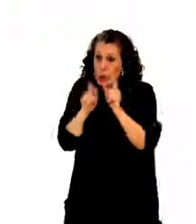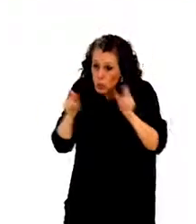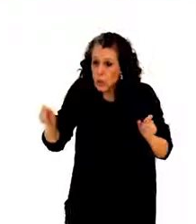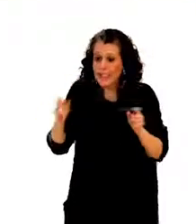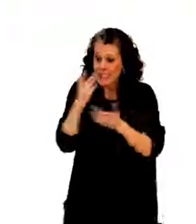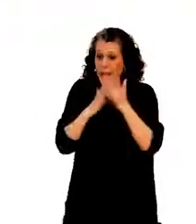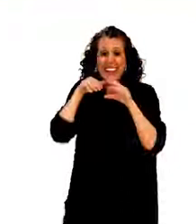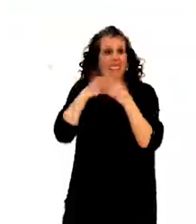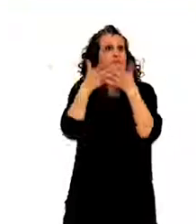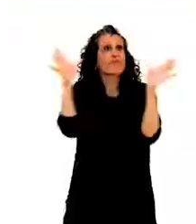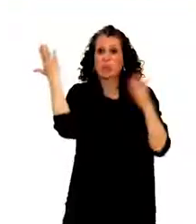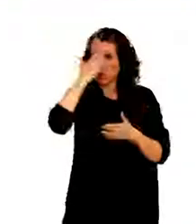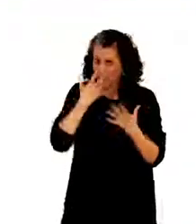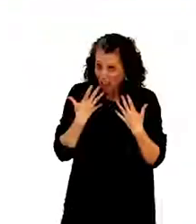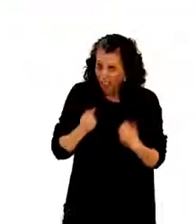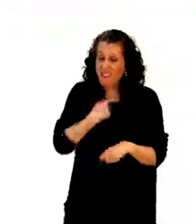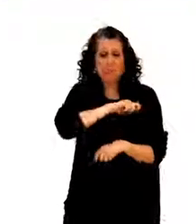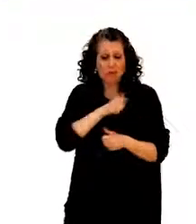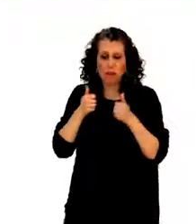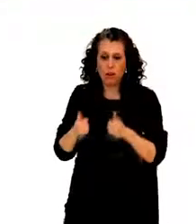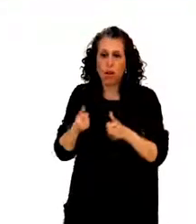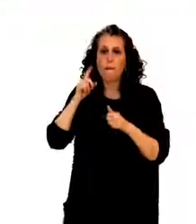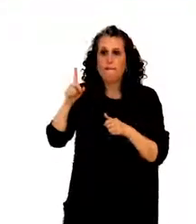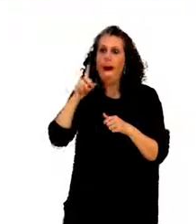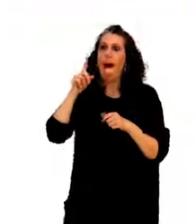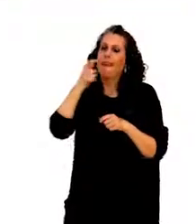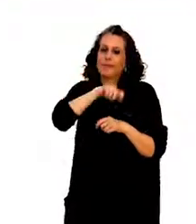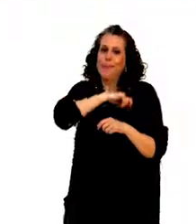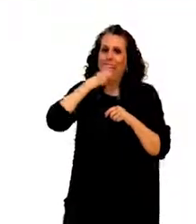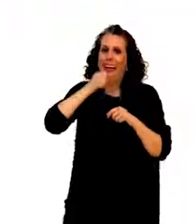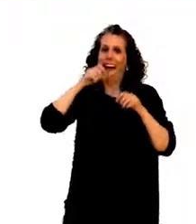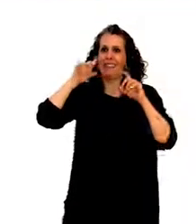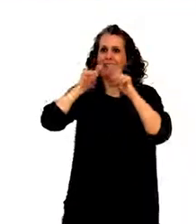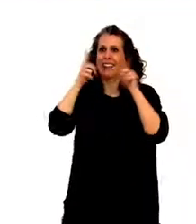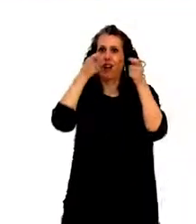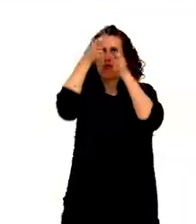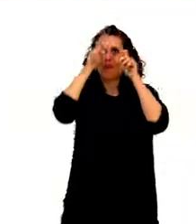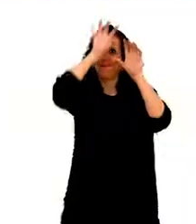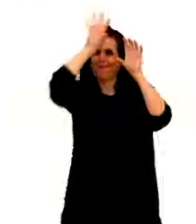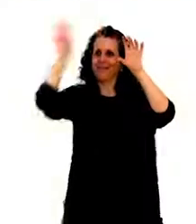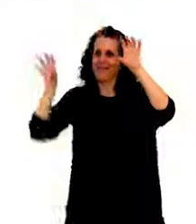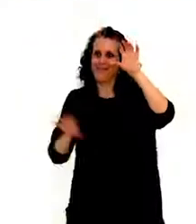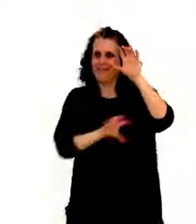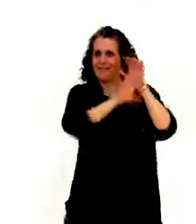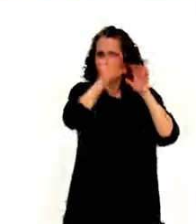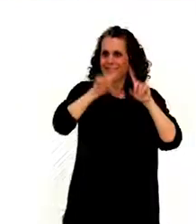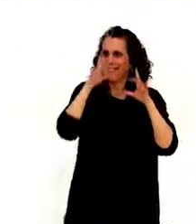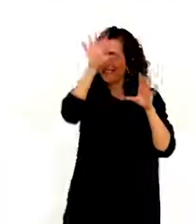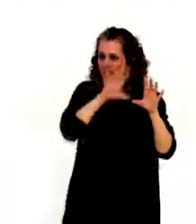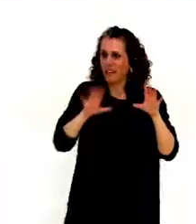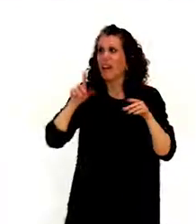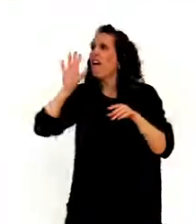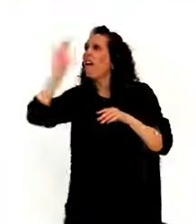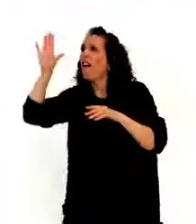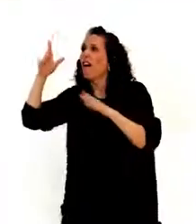schools, but since it's a federal country, different provinces and regions have their own legislation